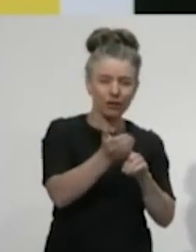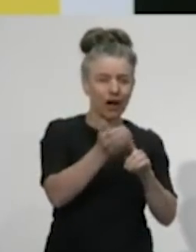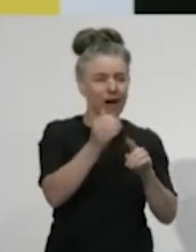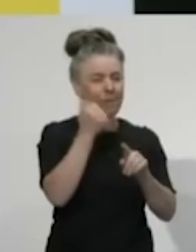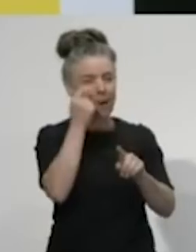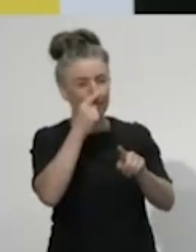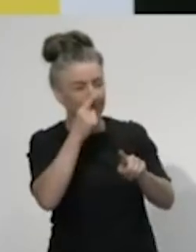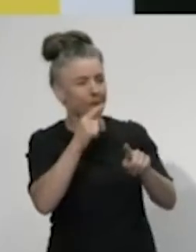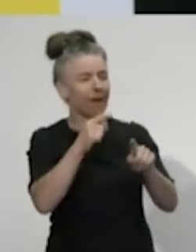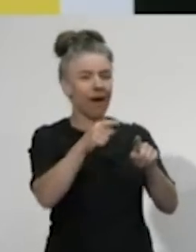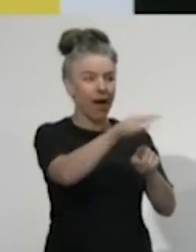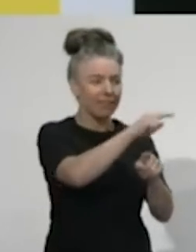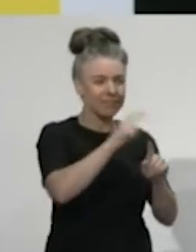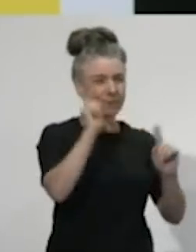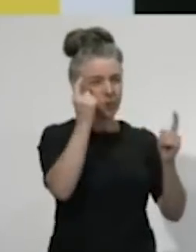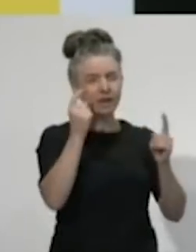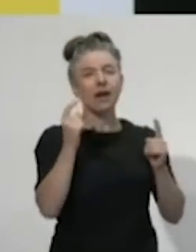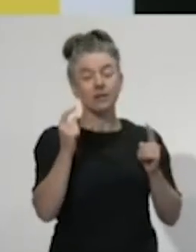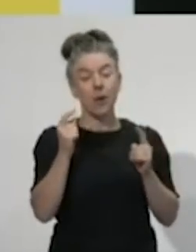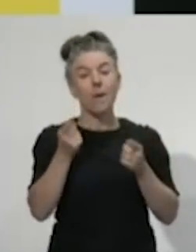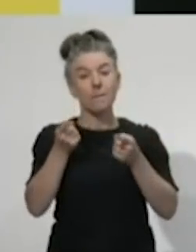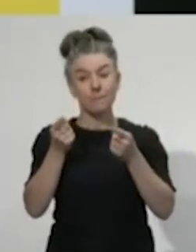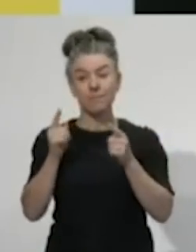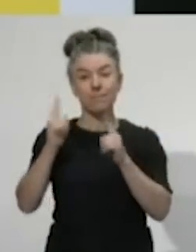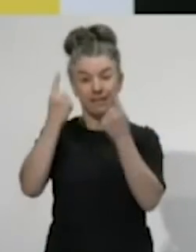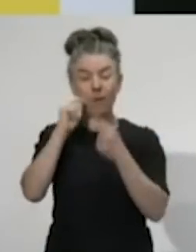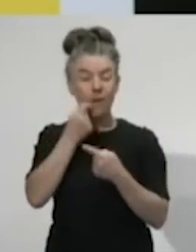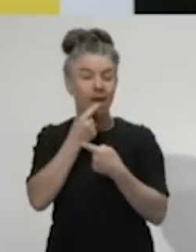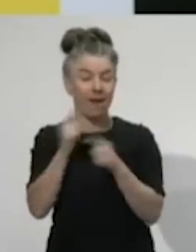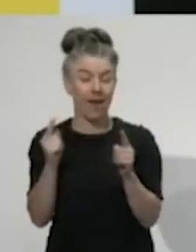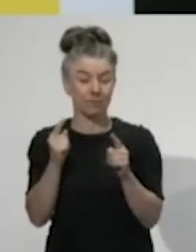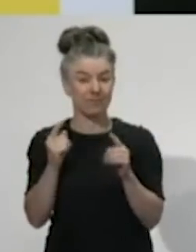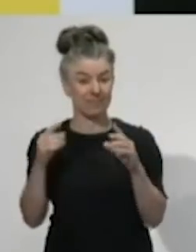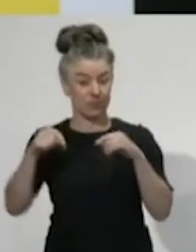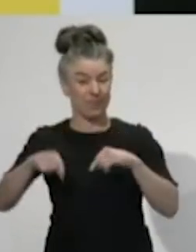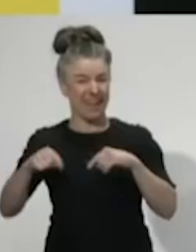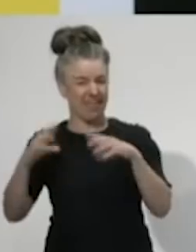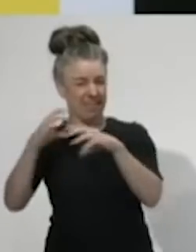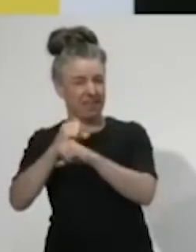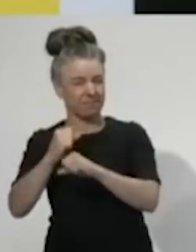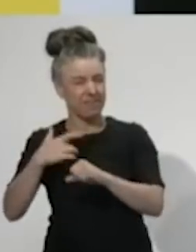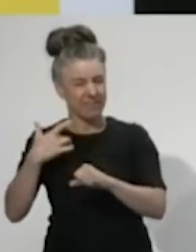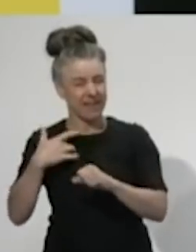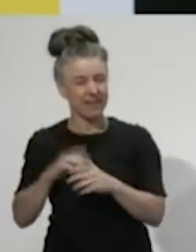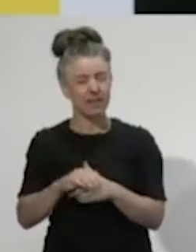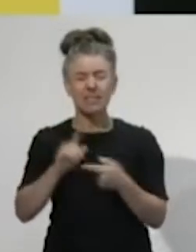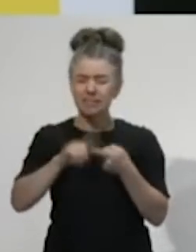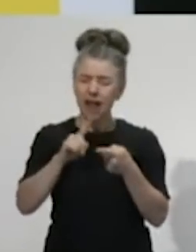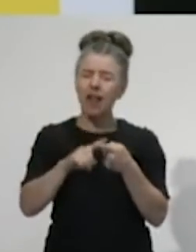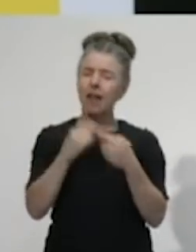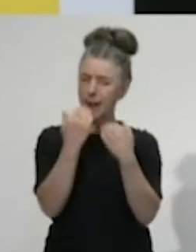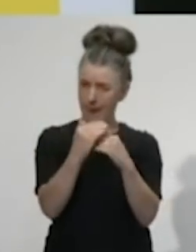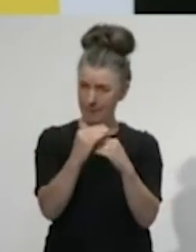will have more to say on that before the end of the day. It will still mean that there will be, of course, still restrictions,